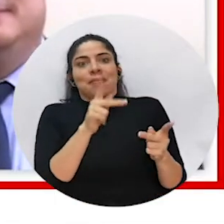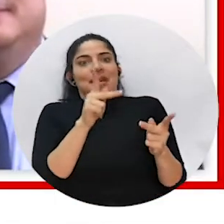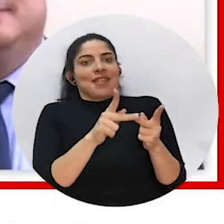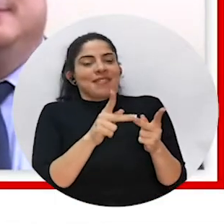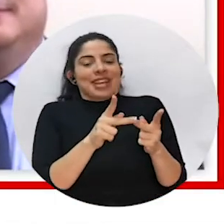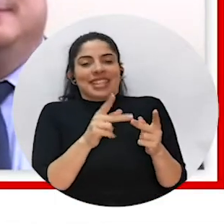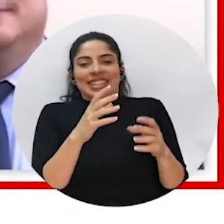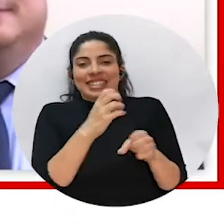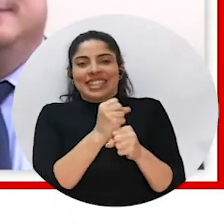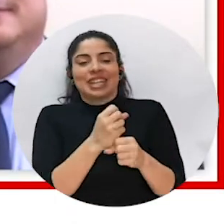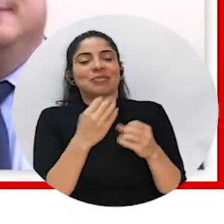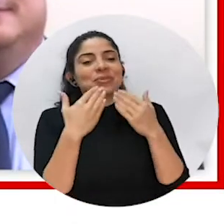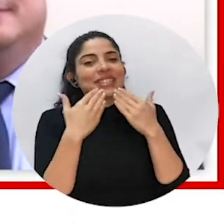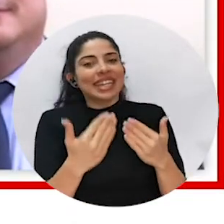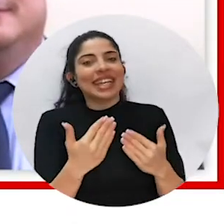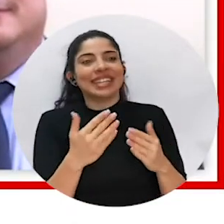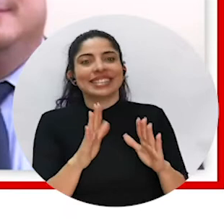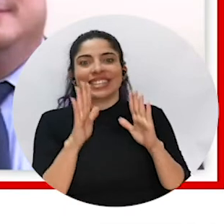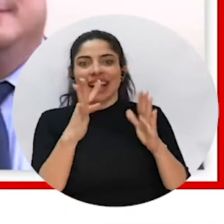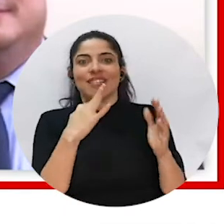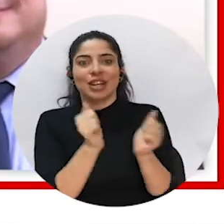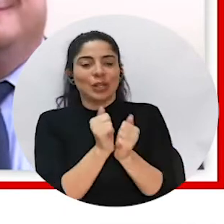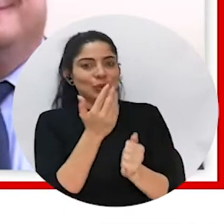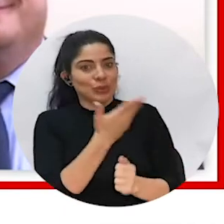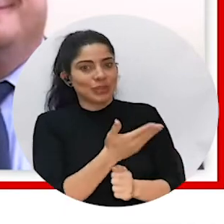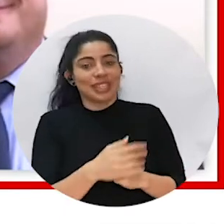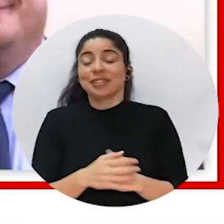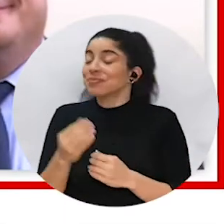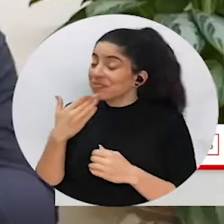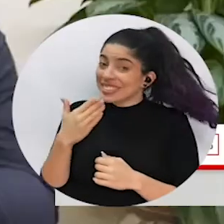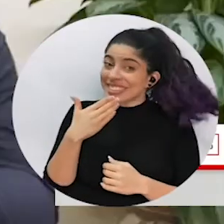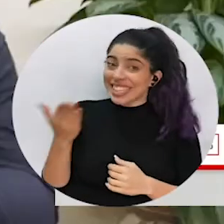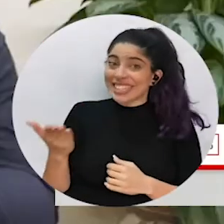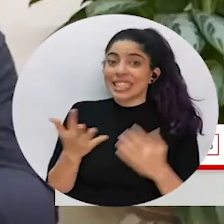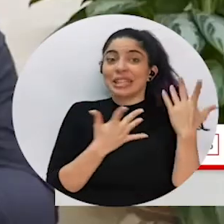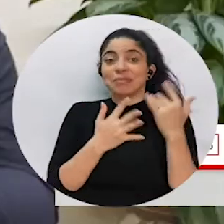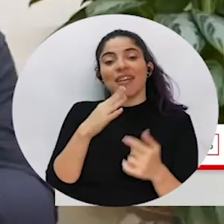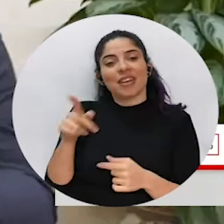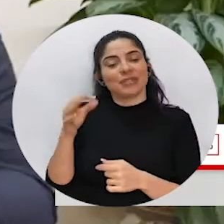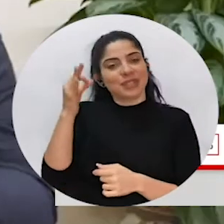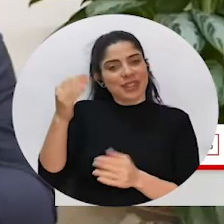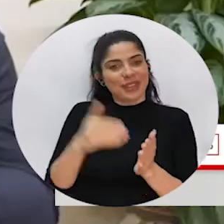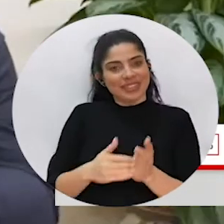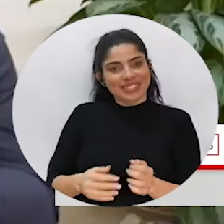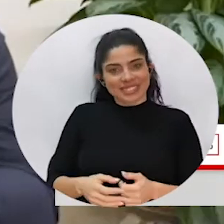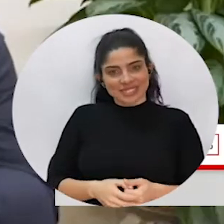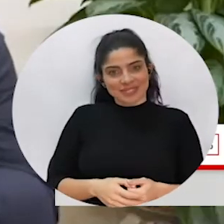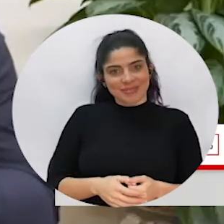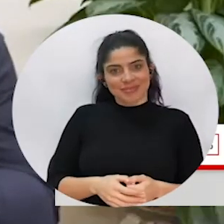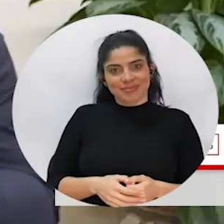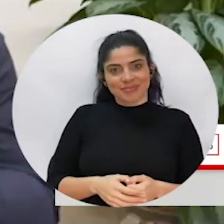Well, that's a perfect note to end on. Thank you so much. It's great. Great to talk to you. No, thank you. Hope to talk to you again.